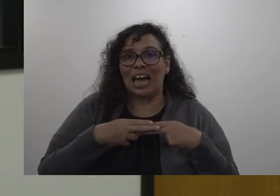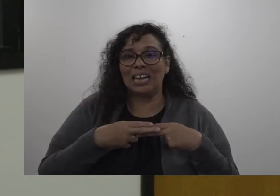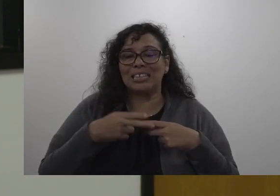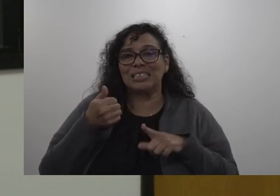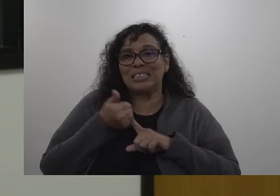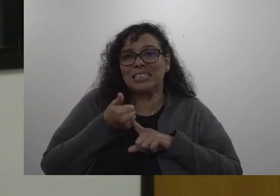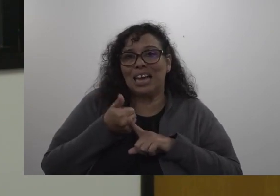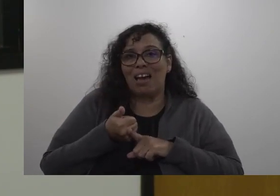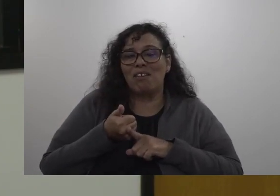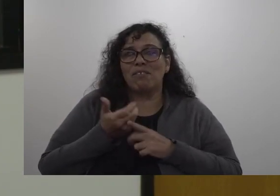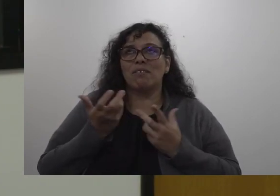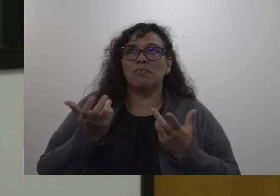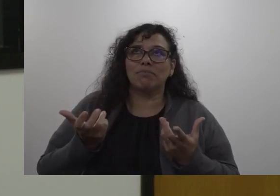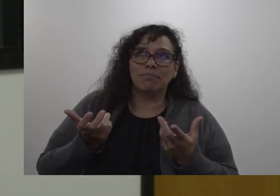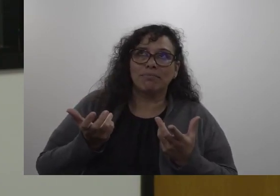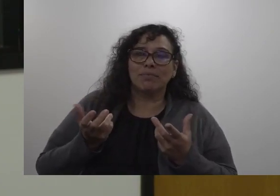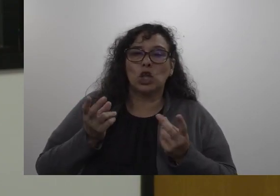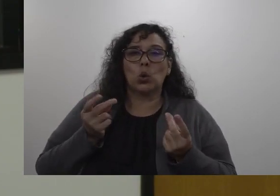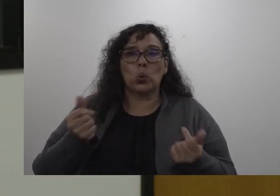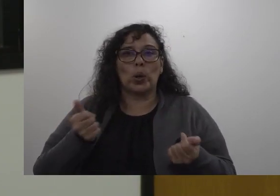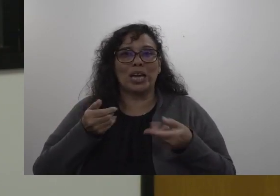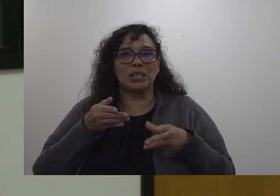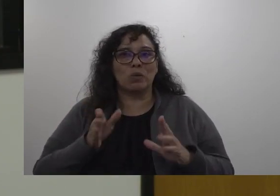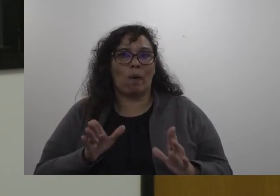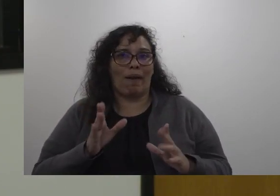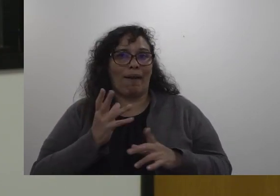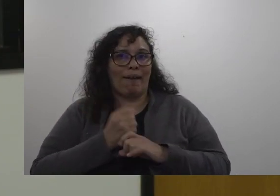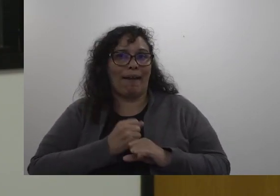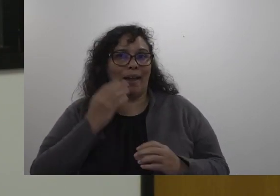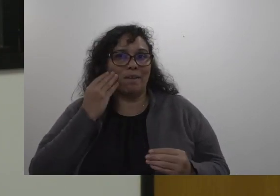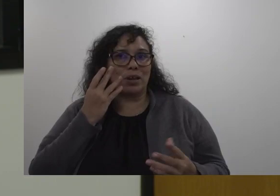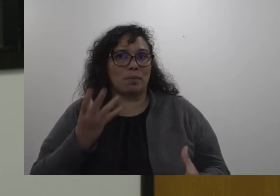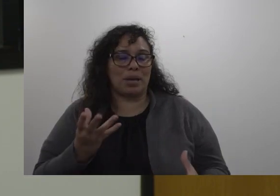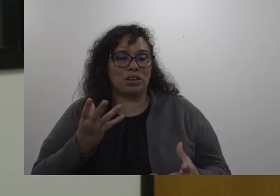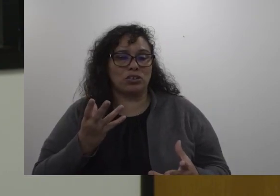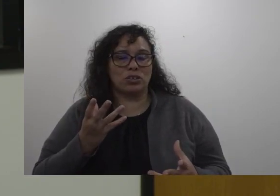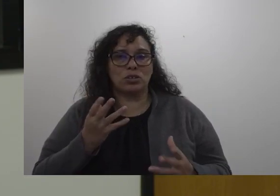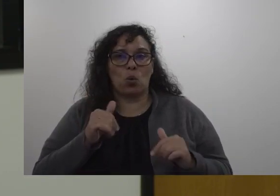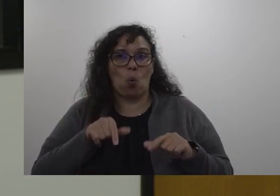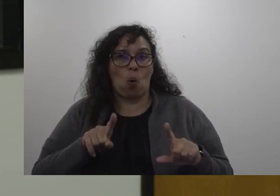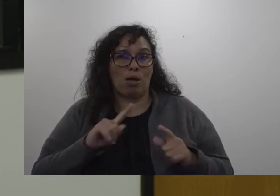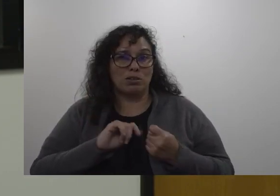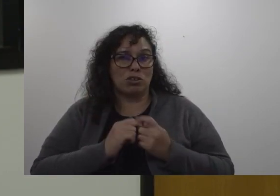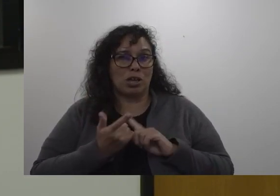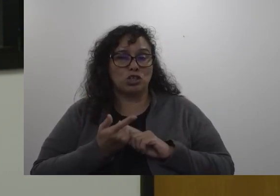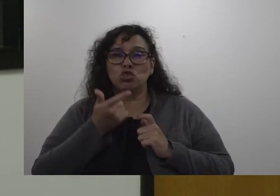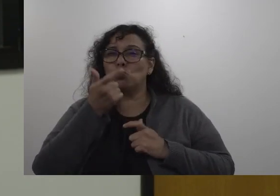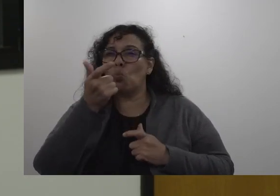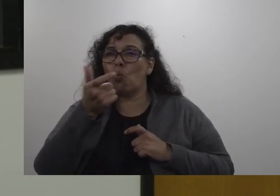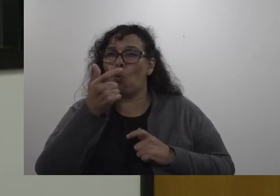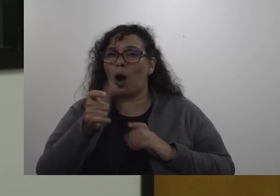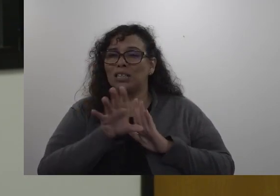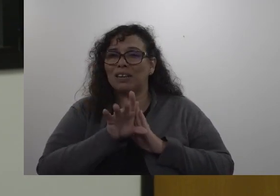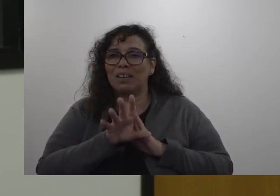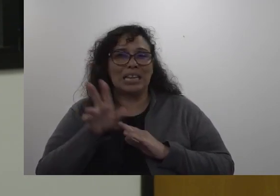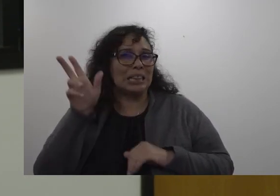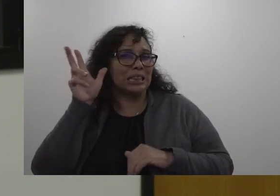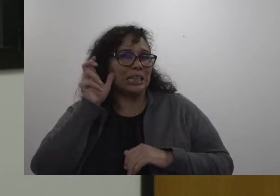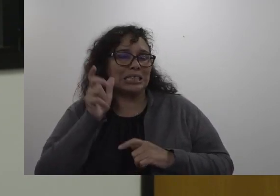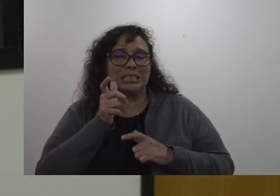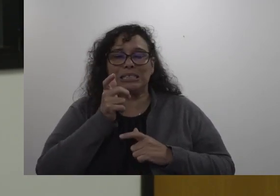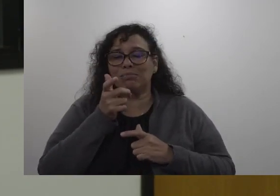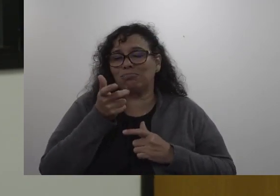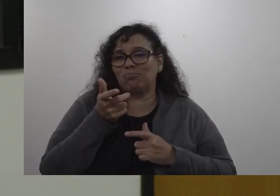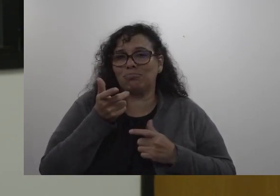themselves the quickest way to get that information while things are being translated is to watch the videos that that tell the story